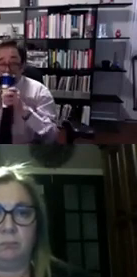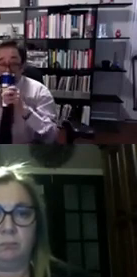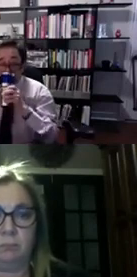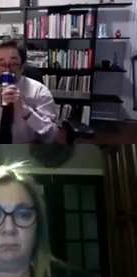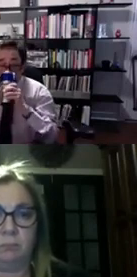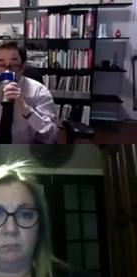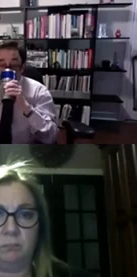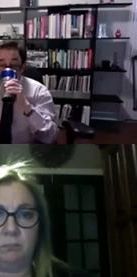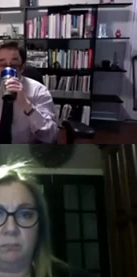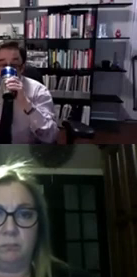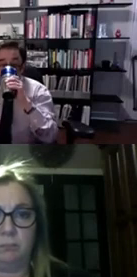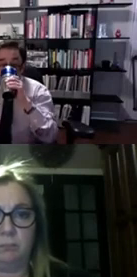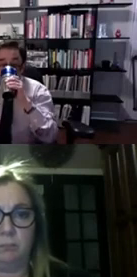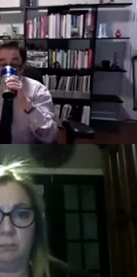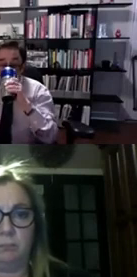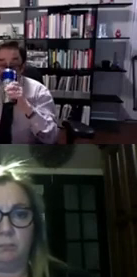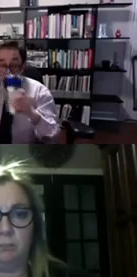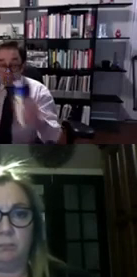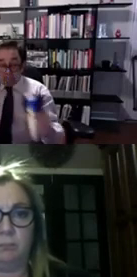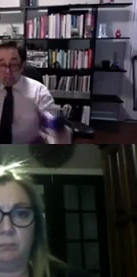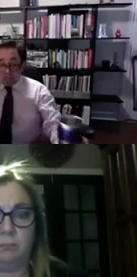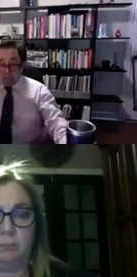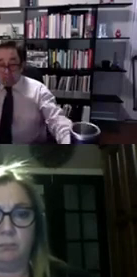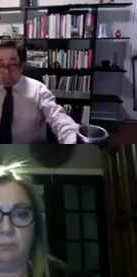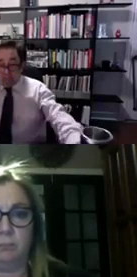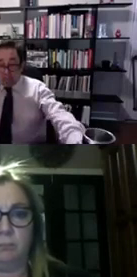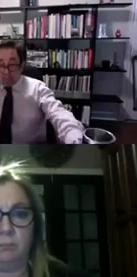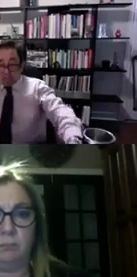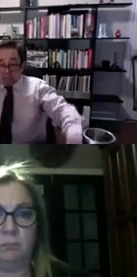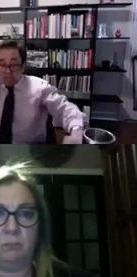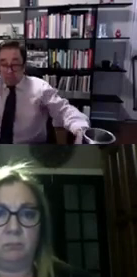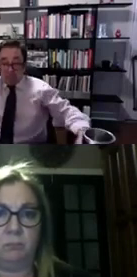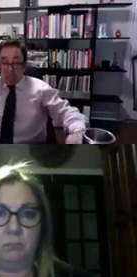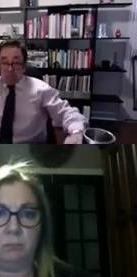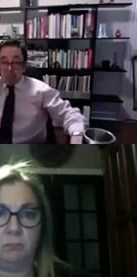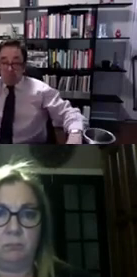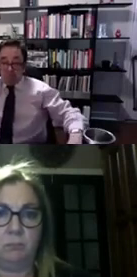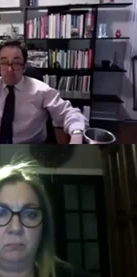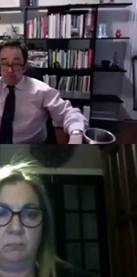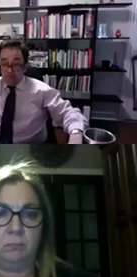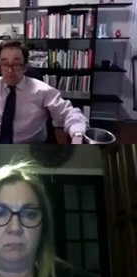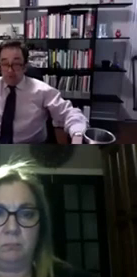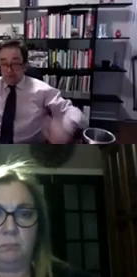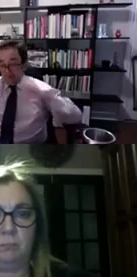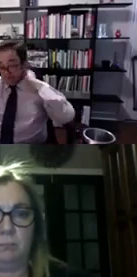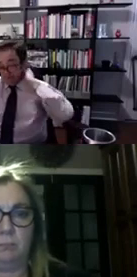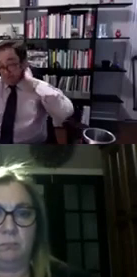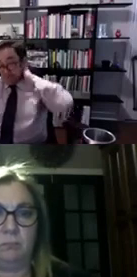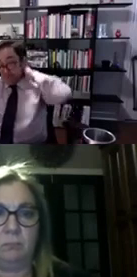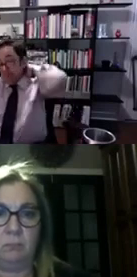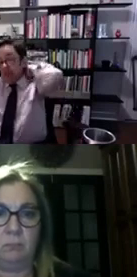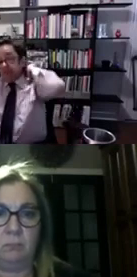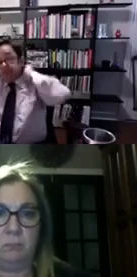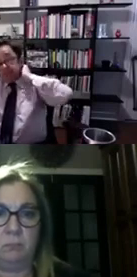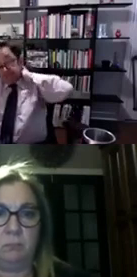shared goal have some consensus and you know the crpd gives us a lot of ways to think about a rights-based approach um to tackle these um in a unified